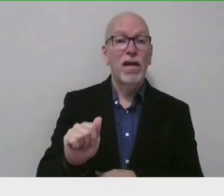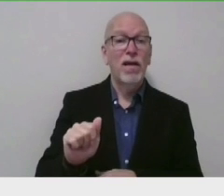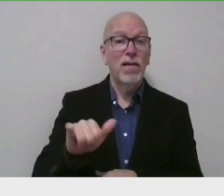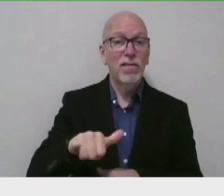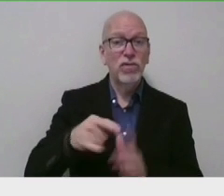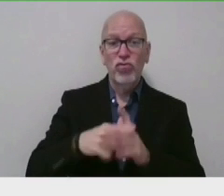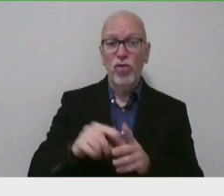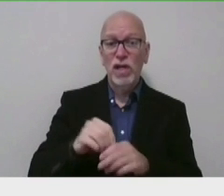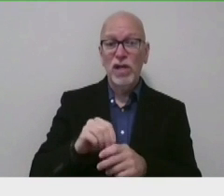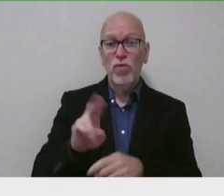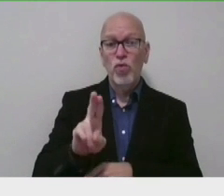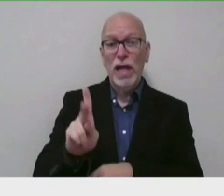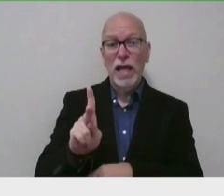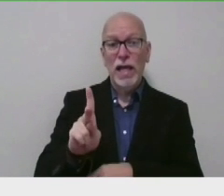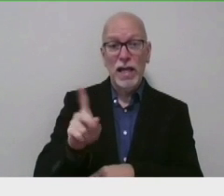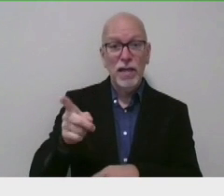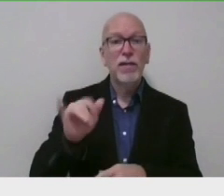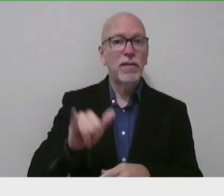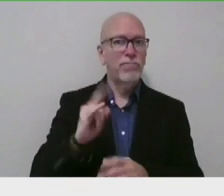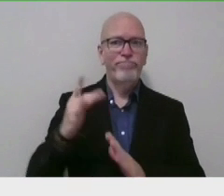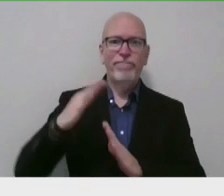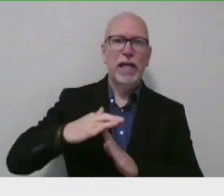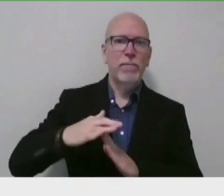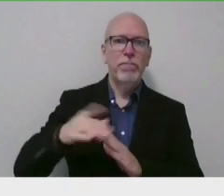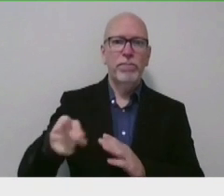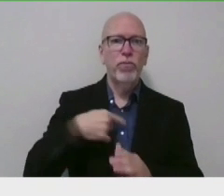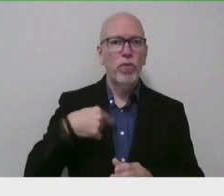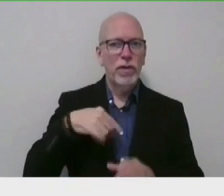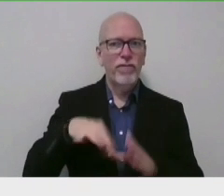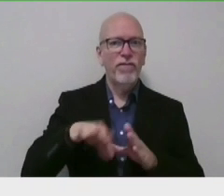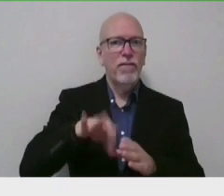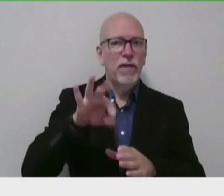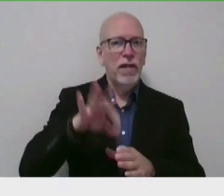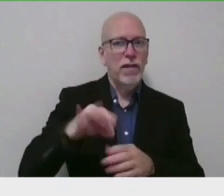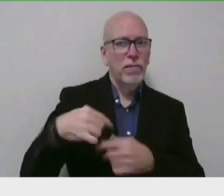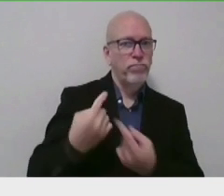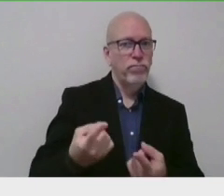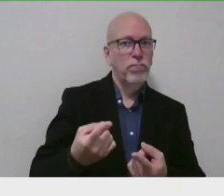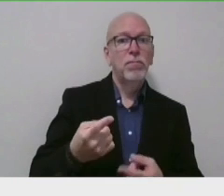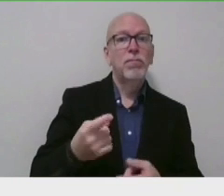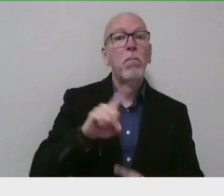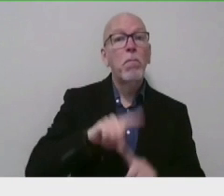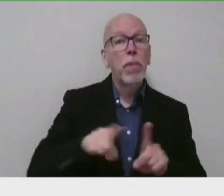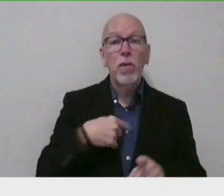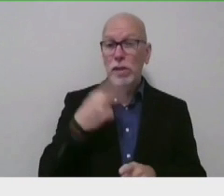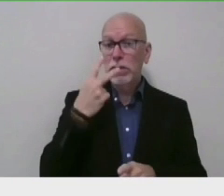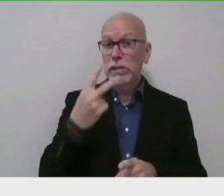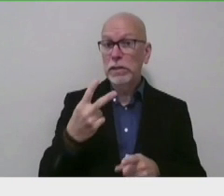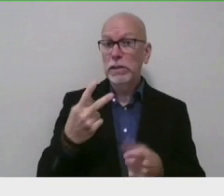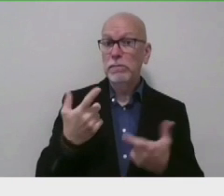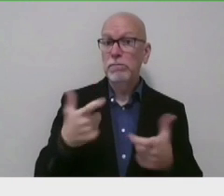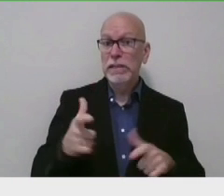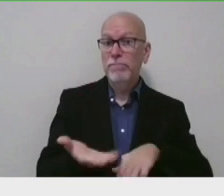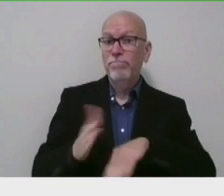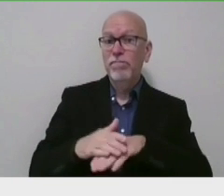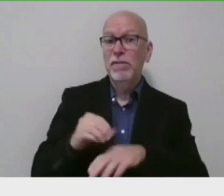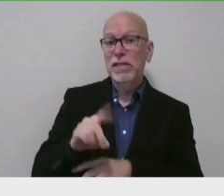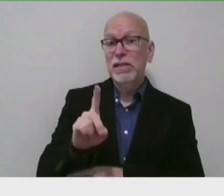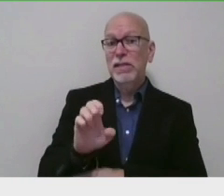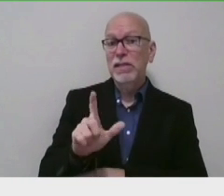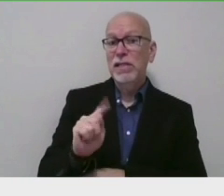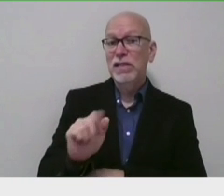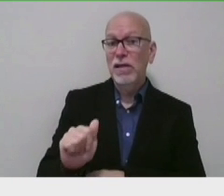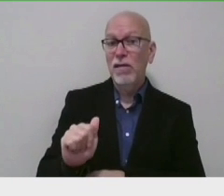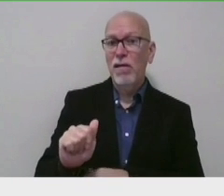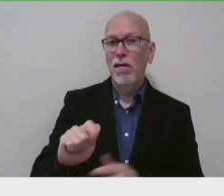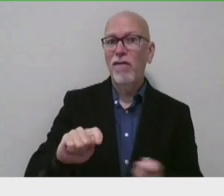the United Kingdom remains the top variant detected to date. However, we have seen a significant increase in the Delta variant that originated